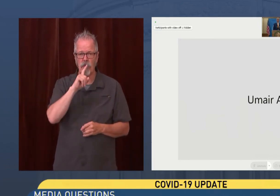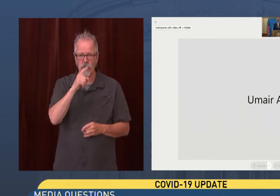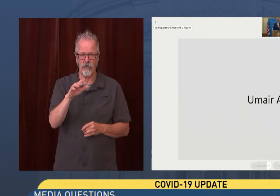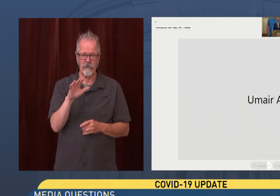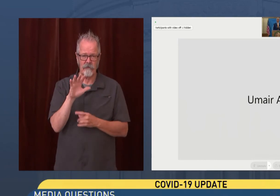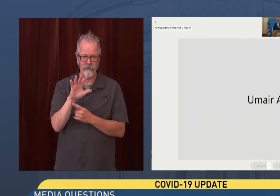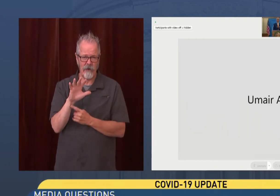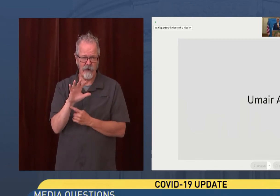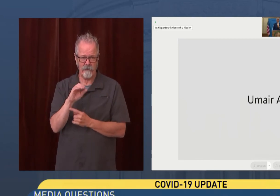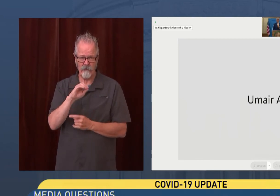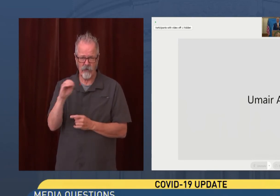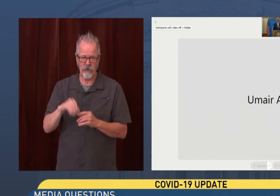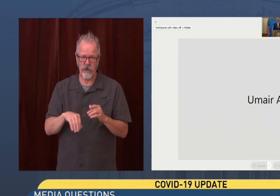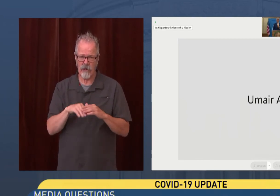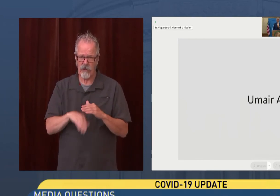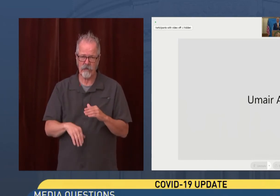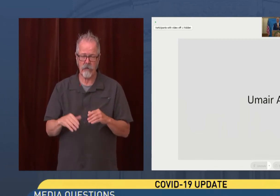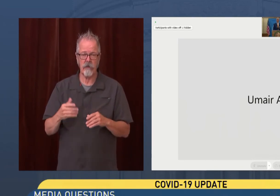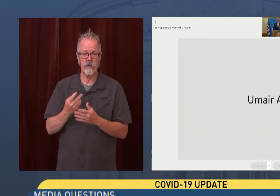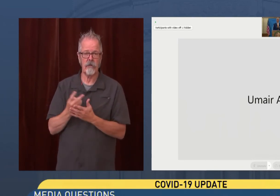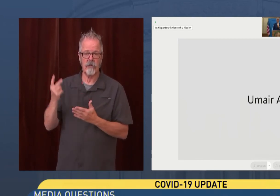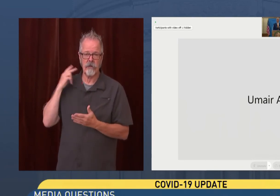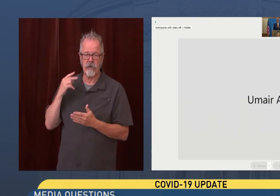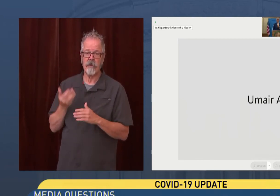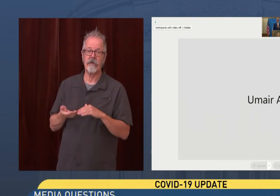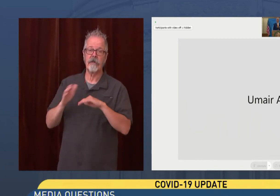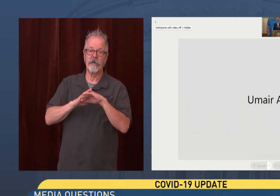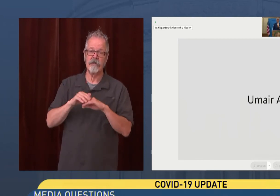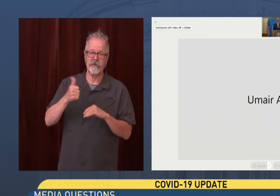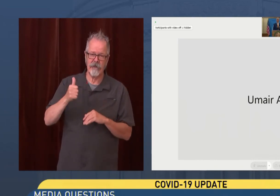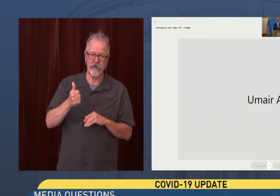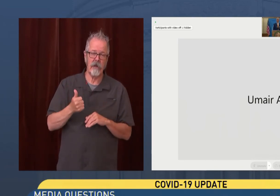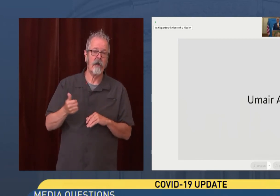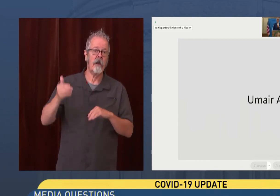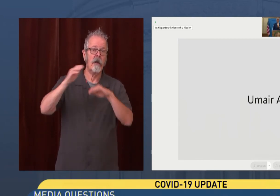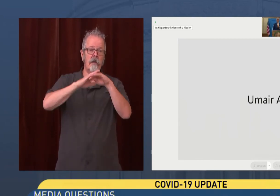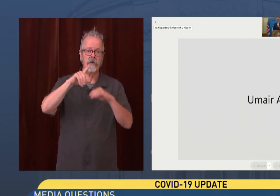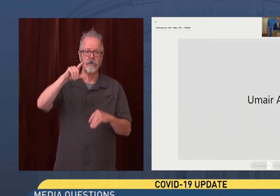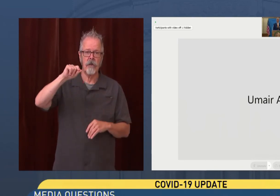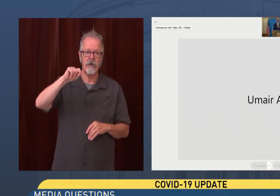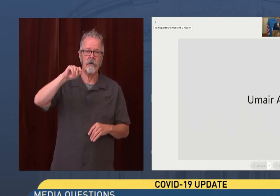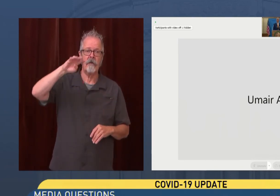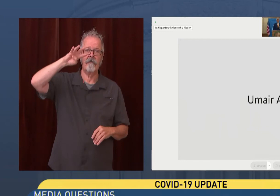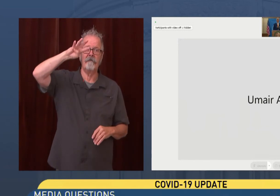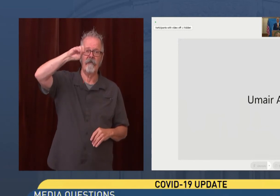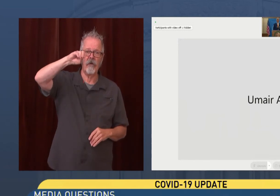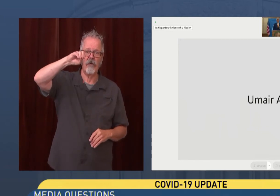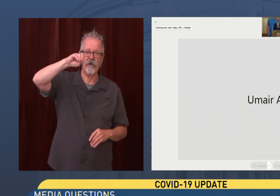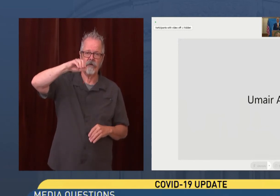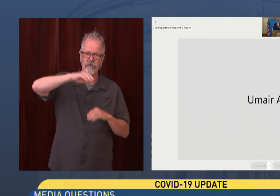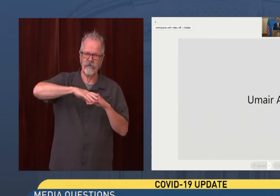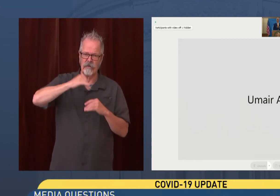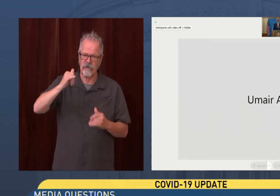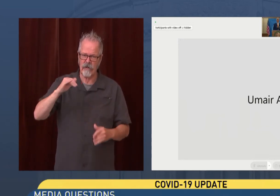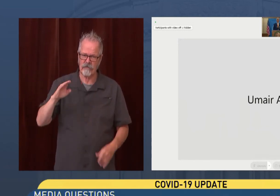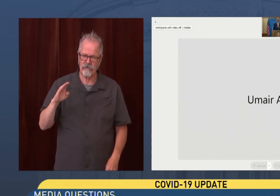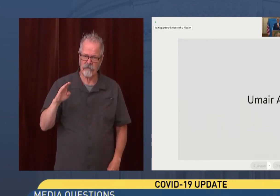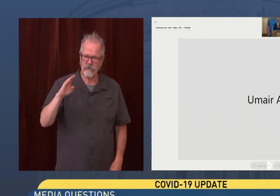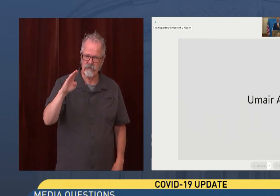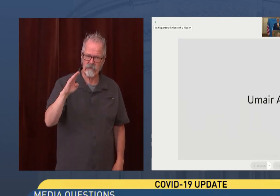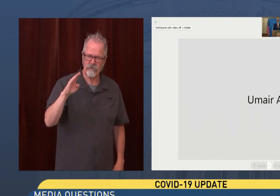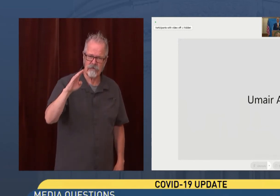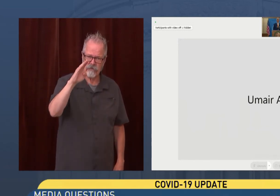ago, and then it was 10% and then 20% and 40%. And what we've been seeing is every seven to 10